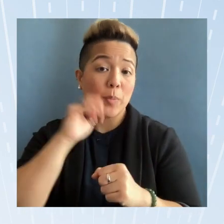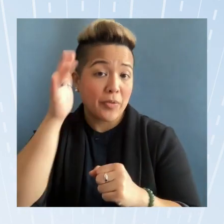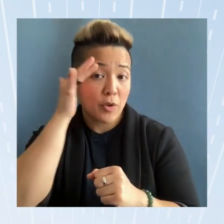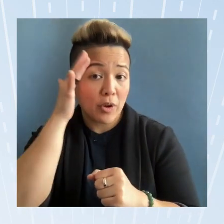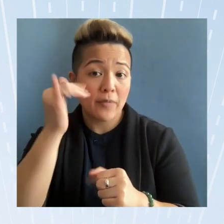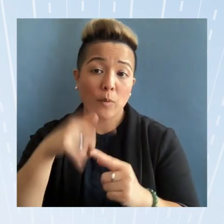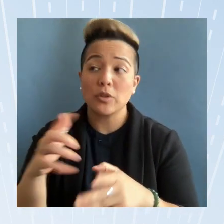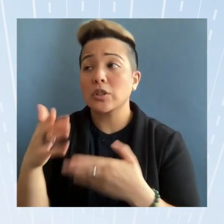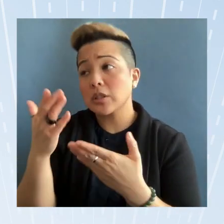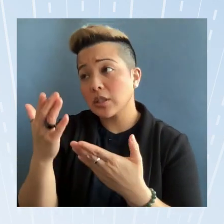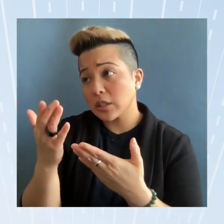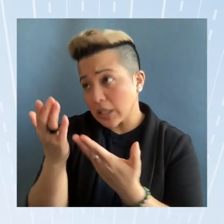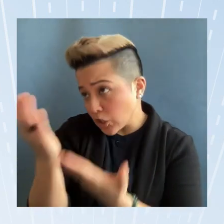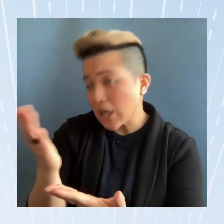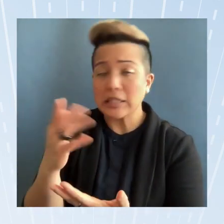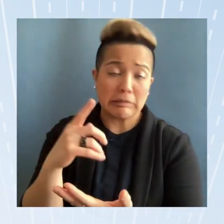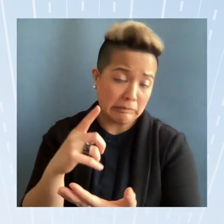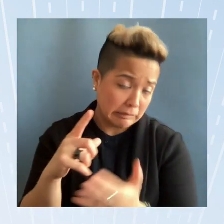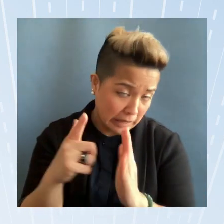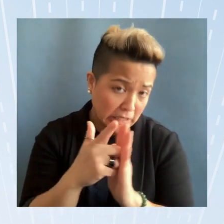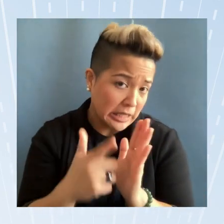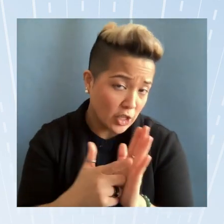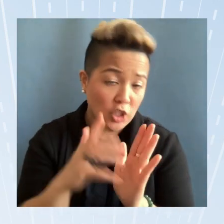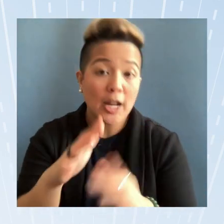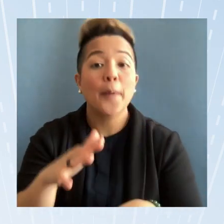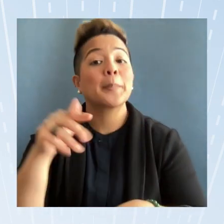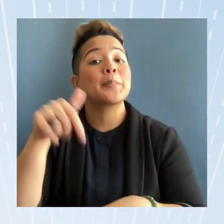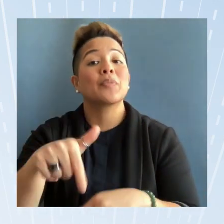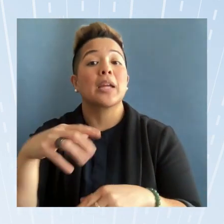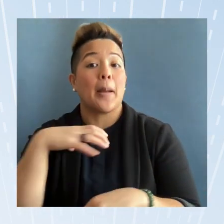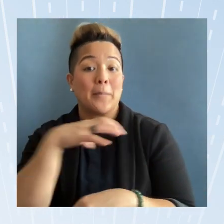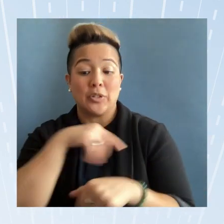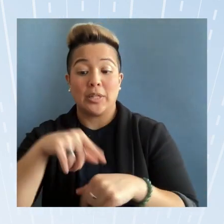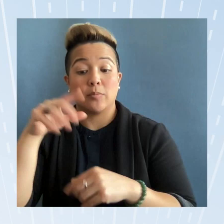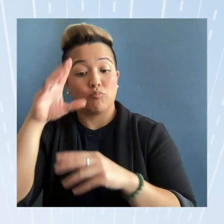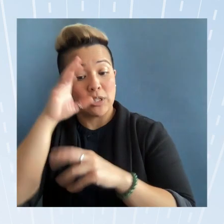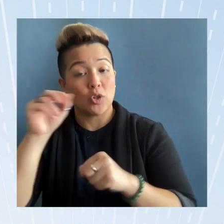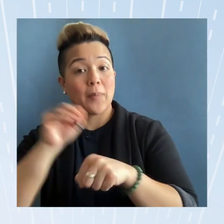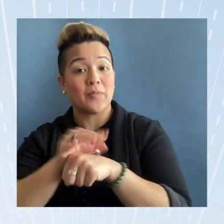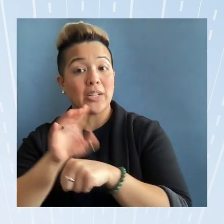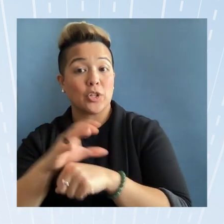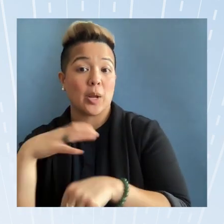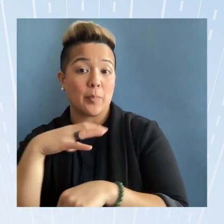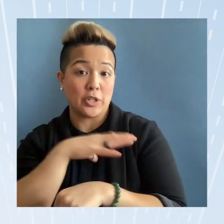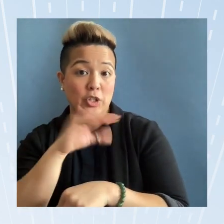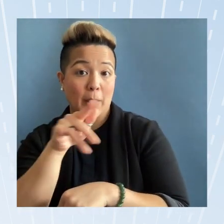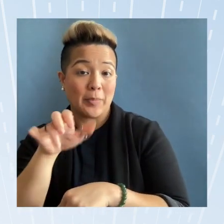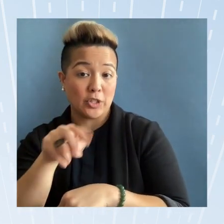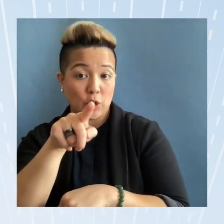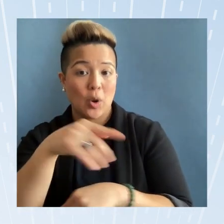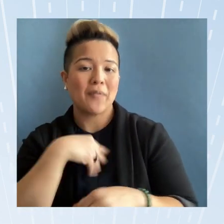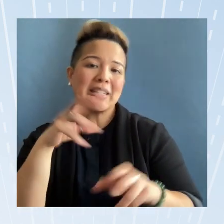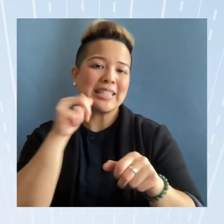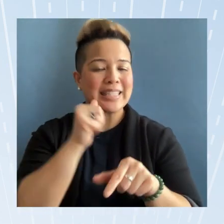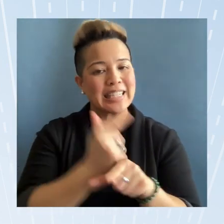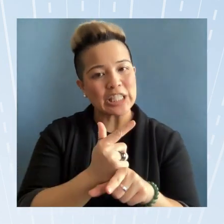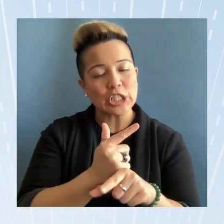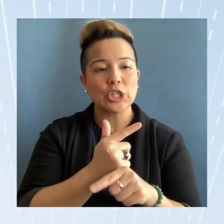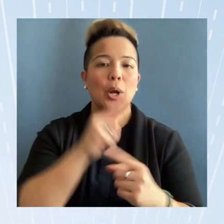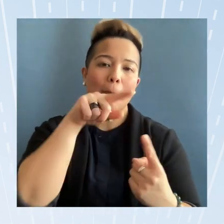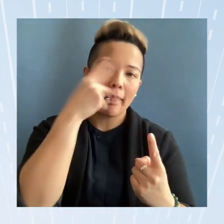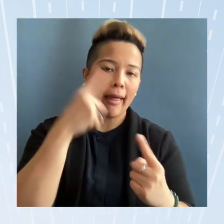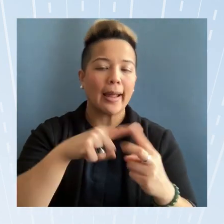suggest legislation these commissions these presidential advisory commissions and you've alluded there are you have sister commissions in the black Hispanic